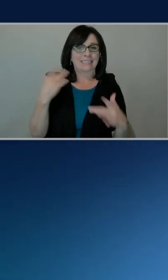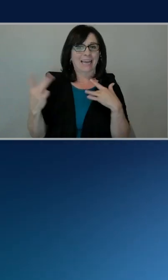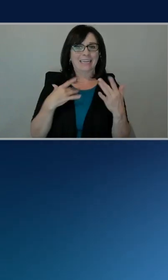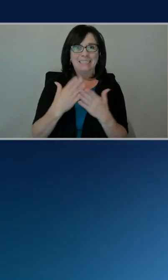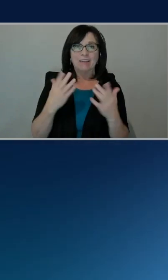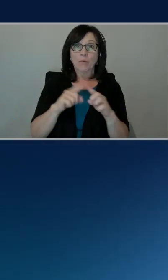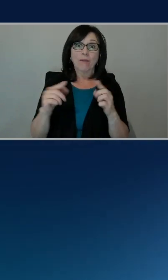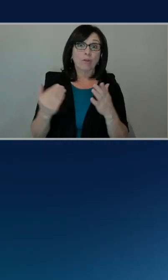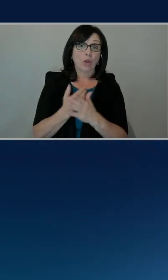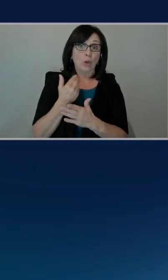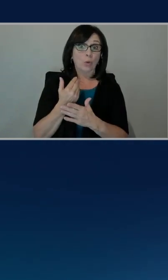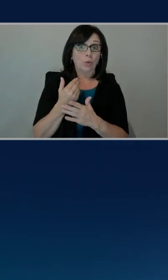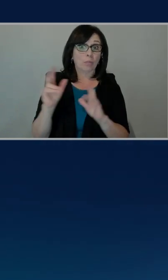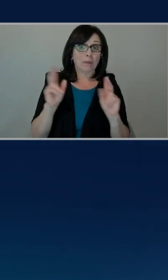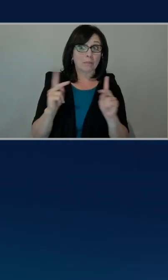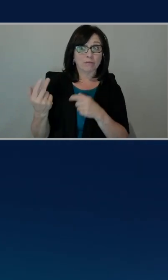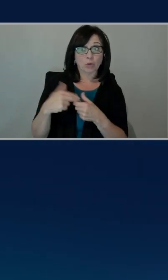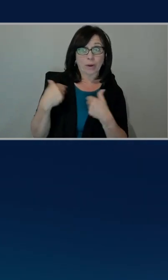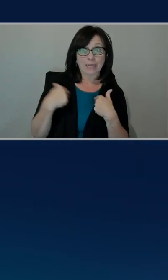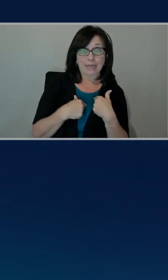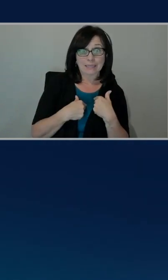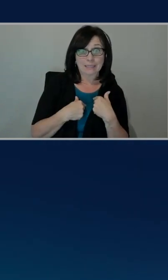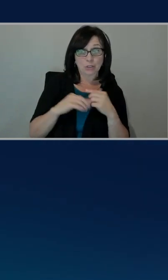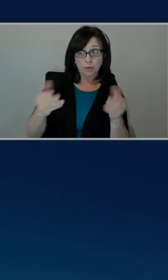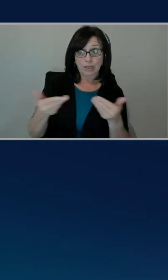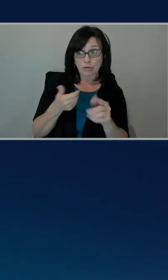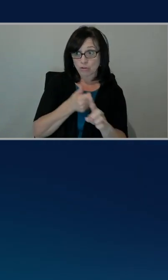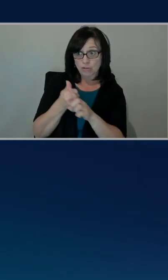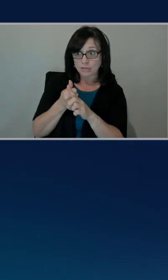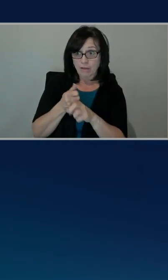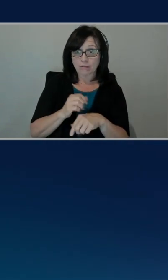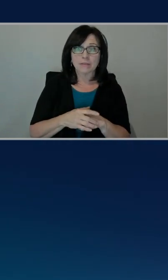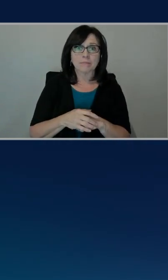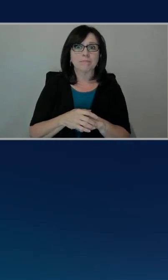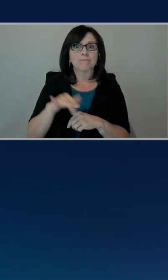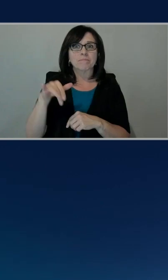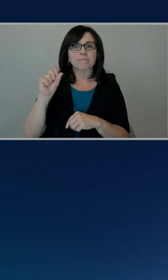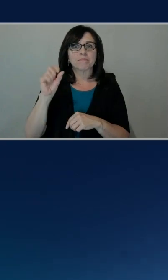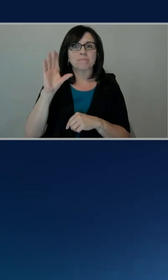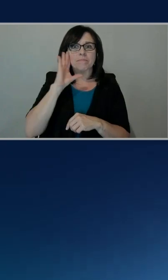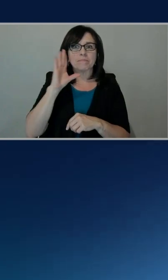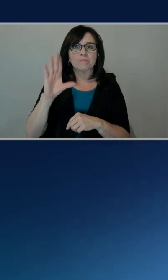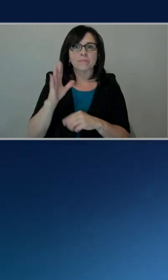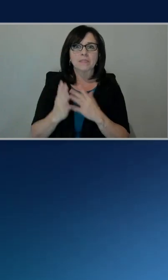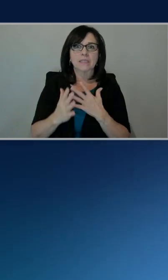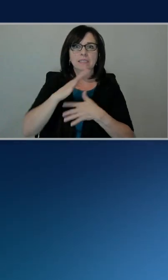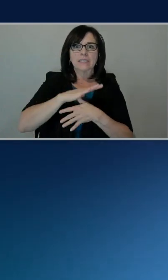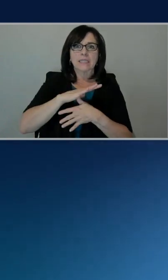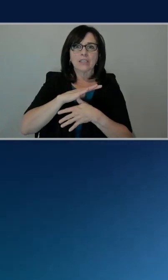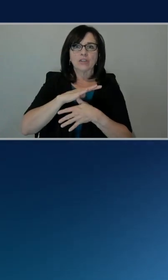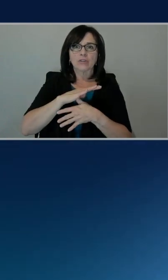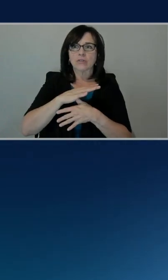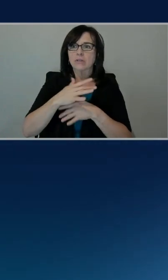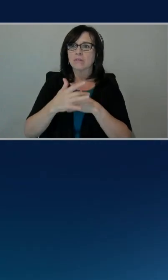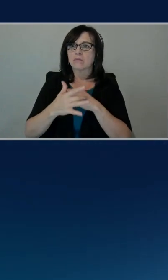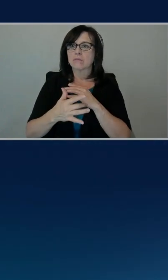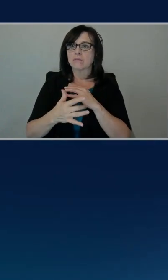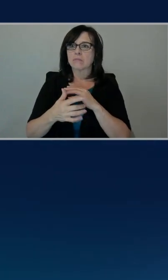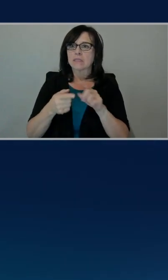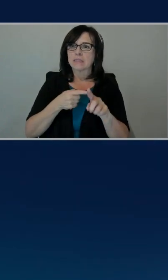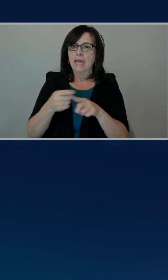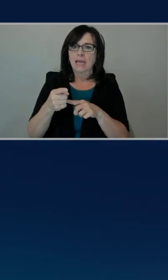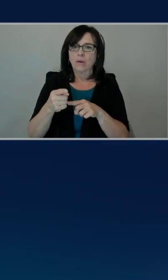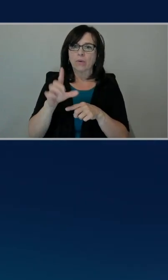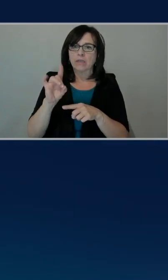down here at the end. Ben from Monks, do you want to introduce yourself first? Yes. Yeah. I'm a senior technical architect at Monks, and we're a digital marketing